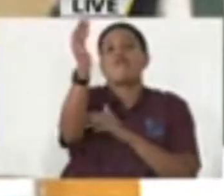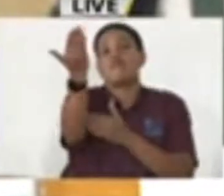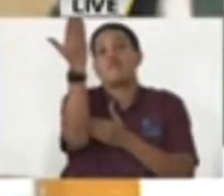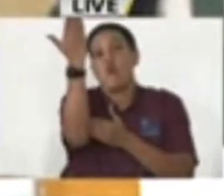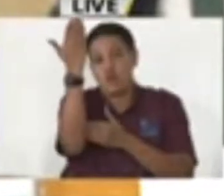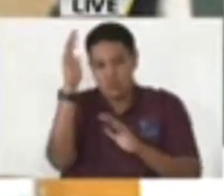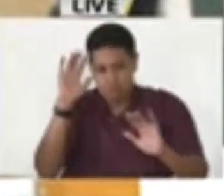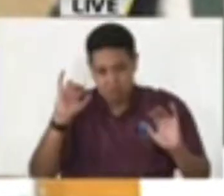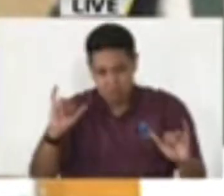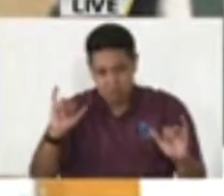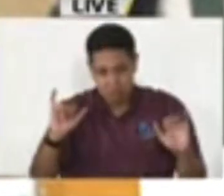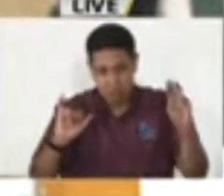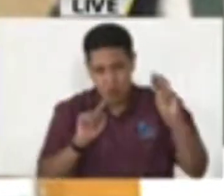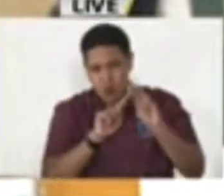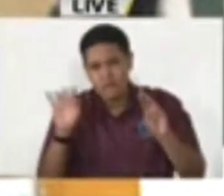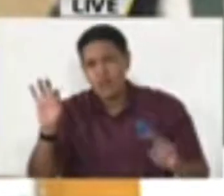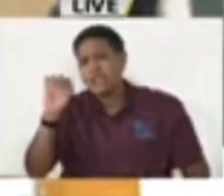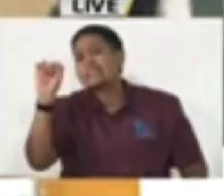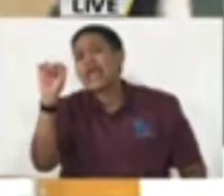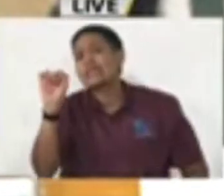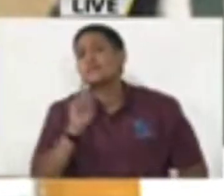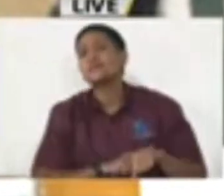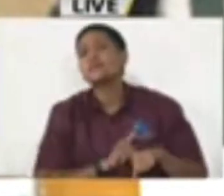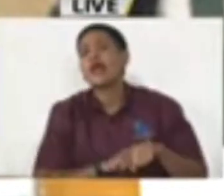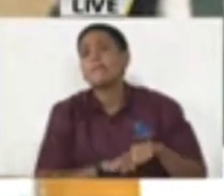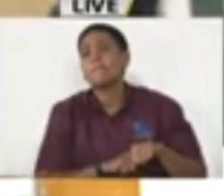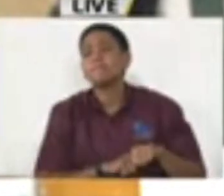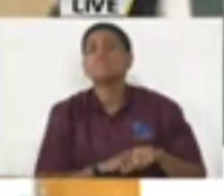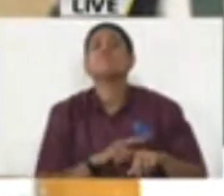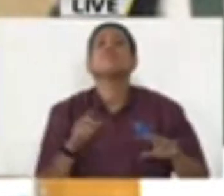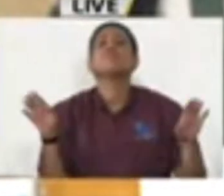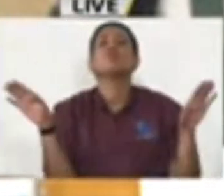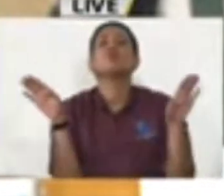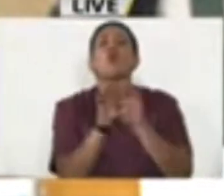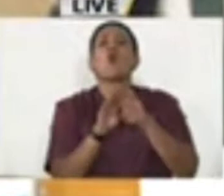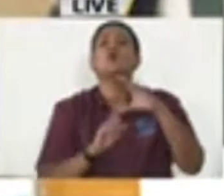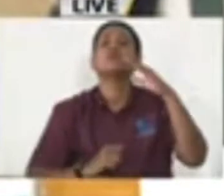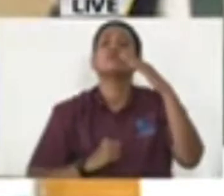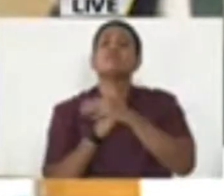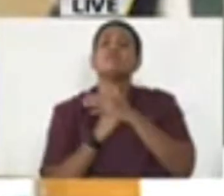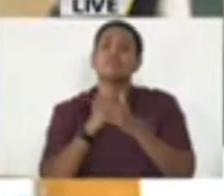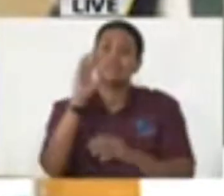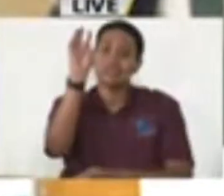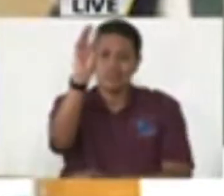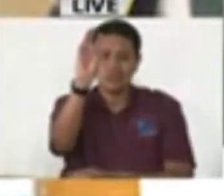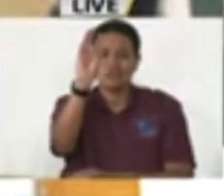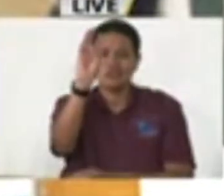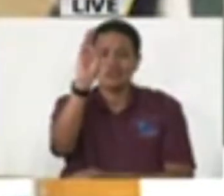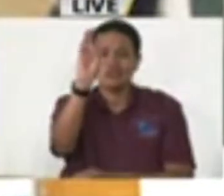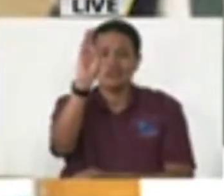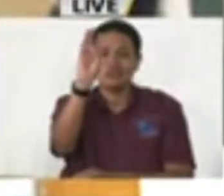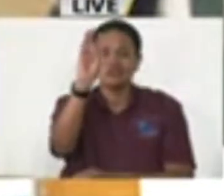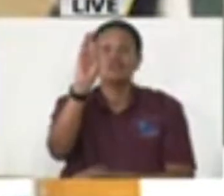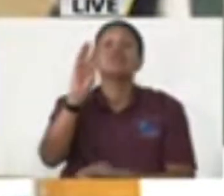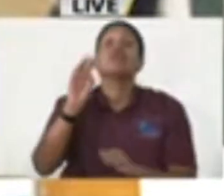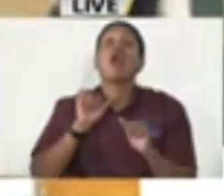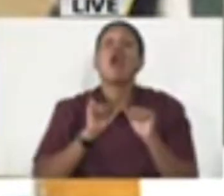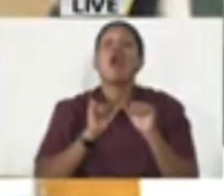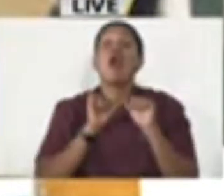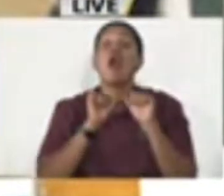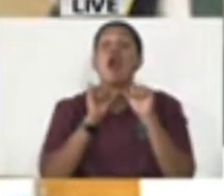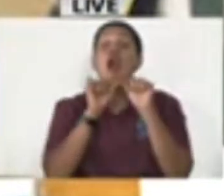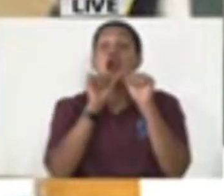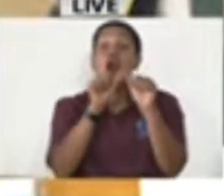On Saturdays, the curfew will commence at 6 p.m. and continue